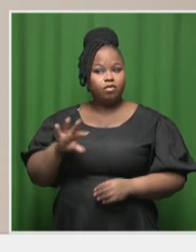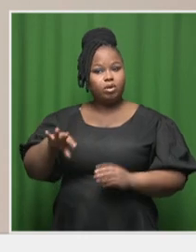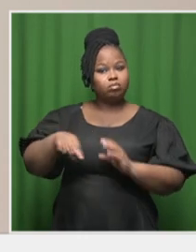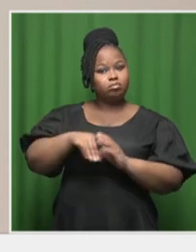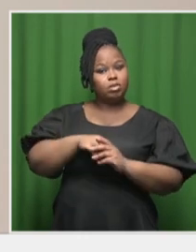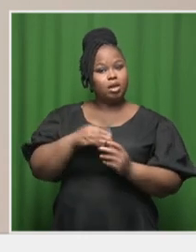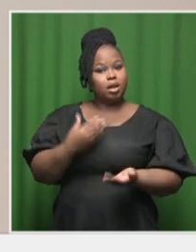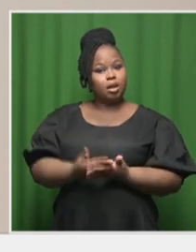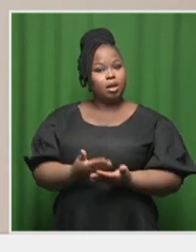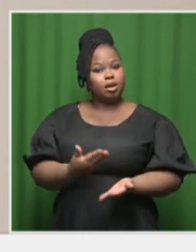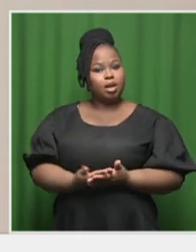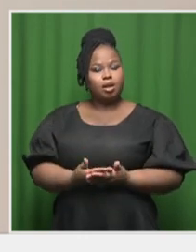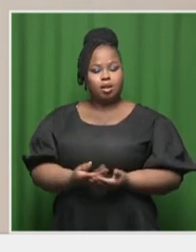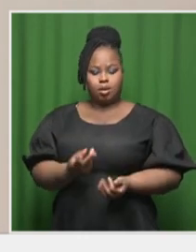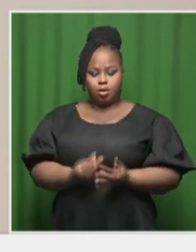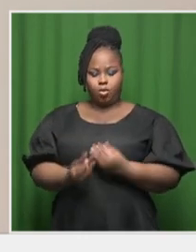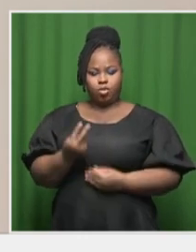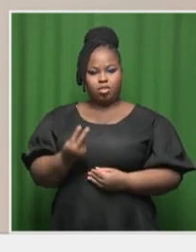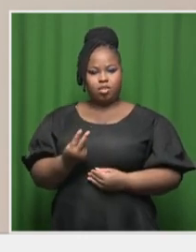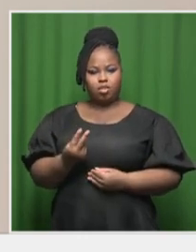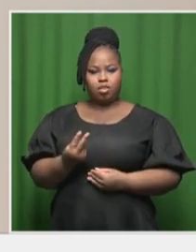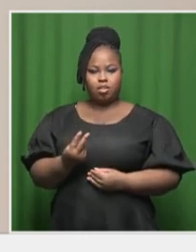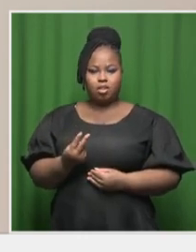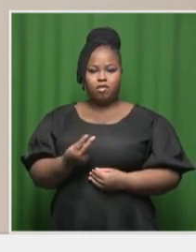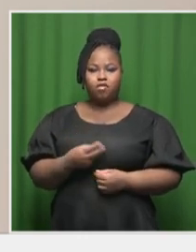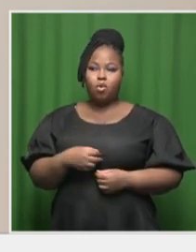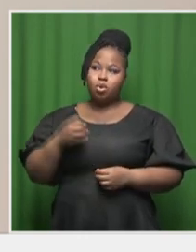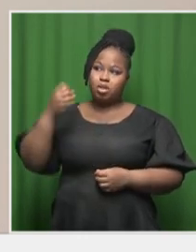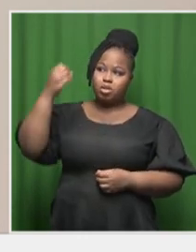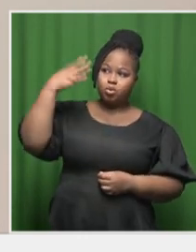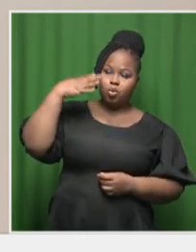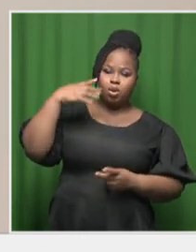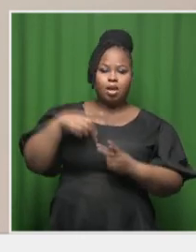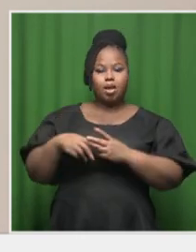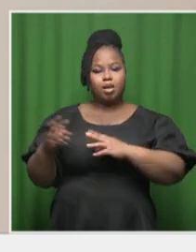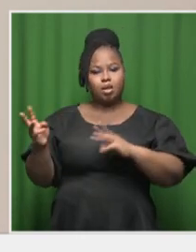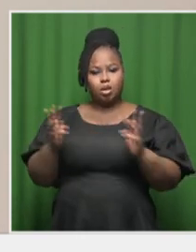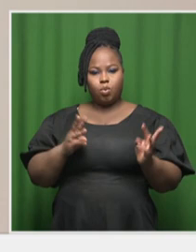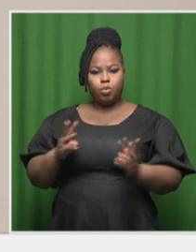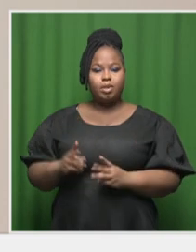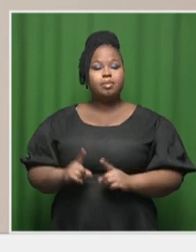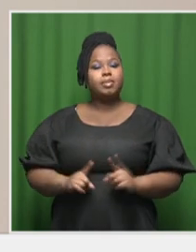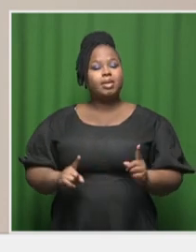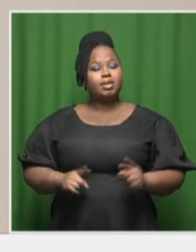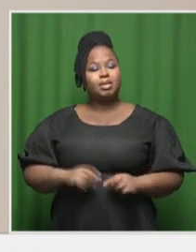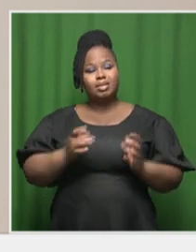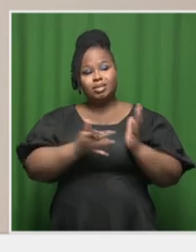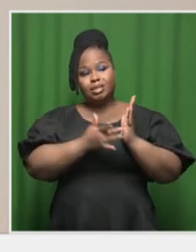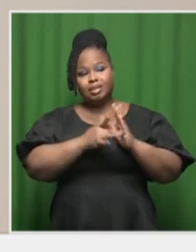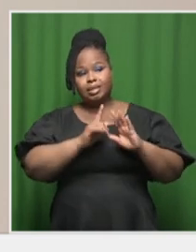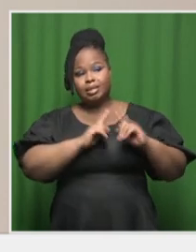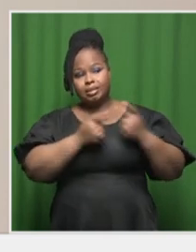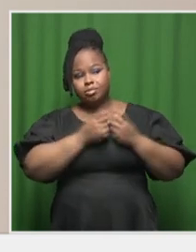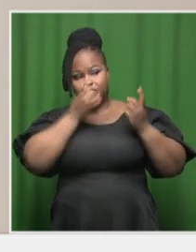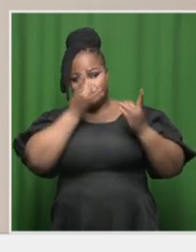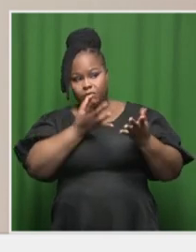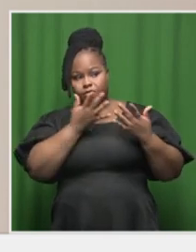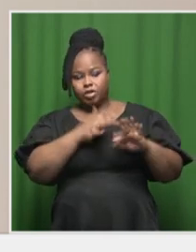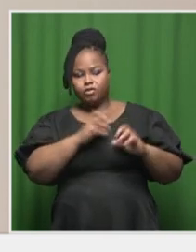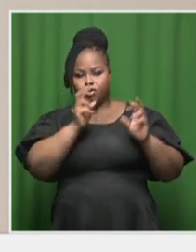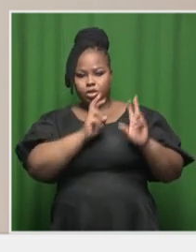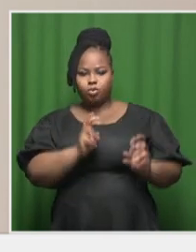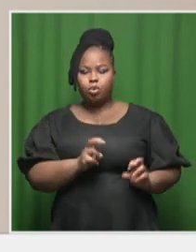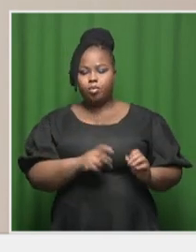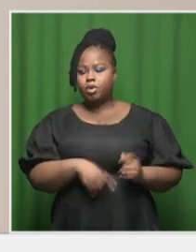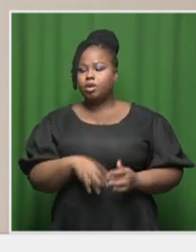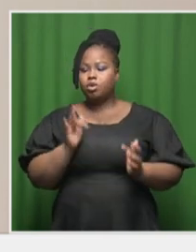both sides around that. So, the technical team in ESCOM has been briefed. They've reached out to the